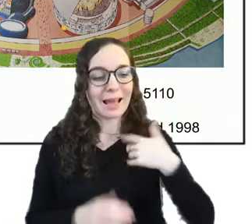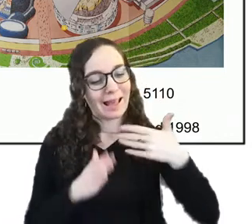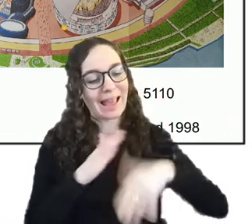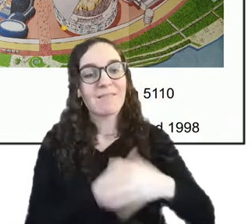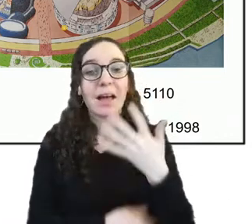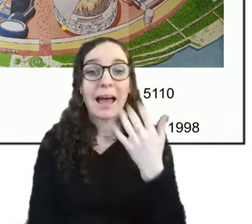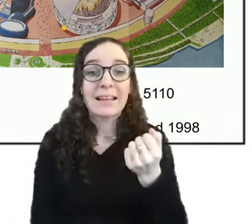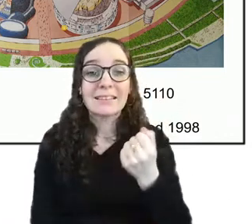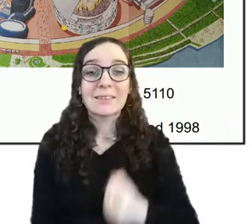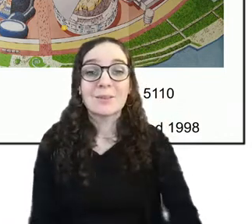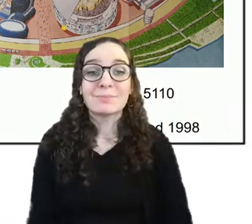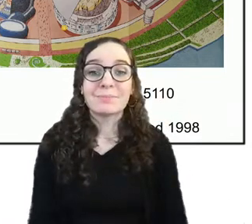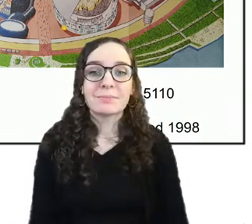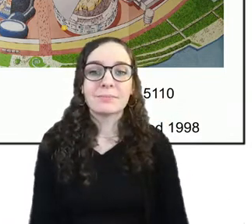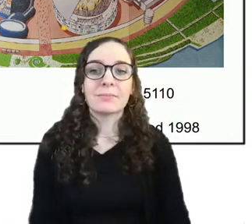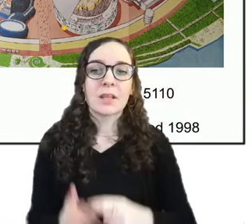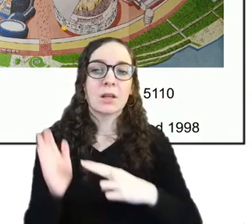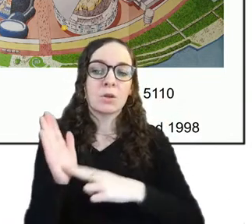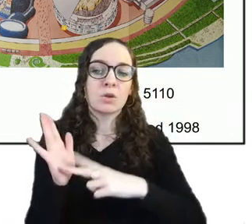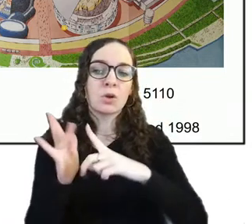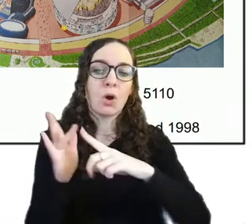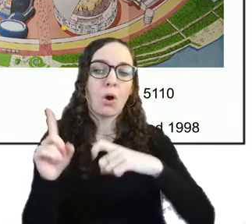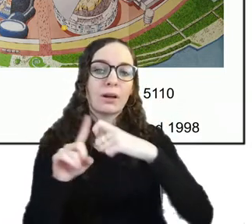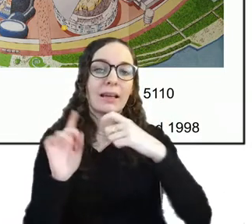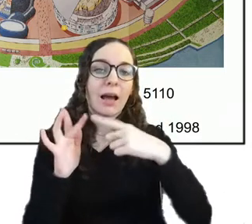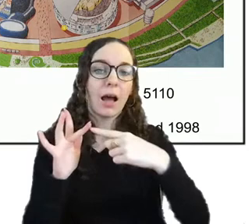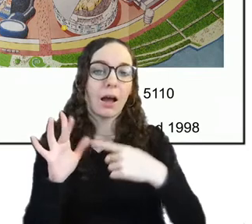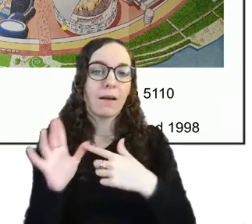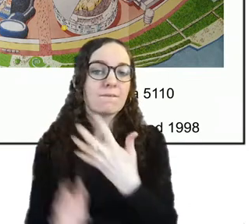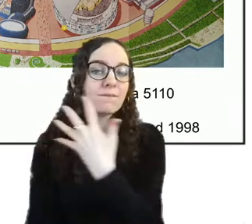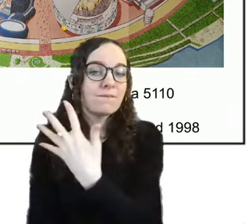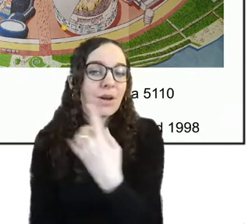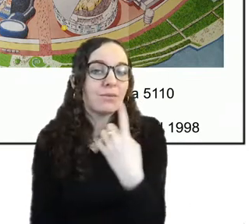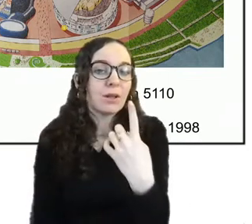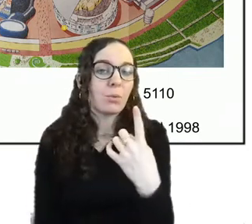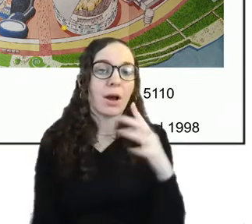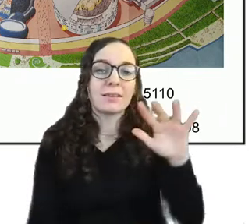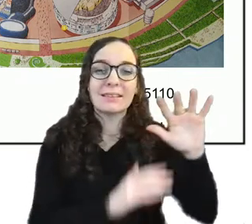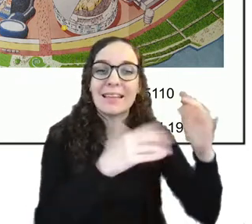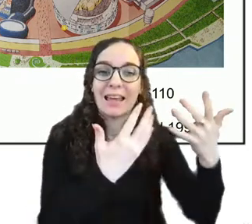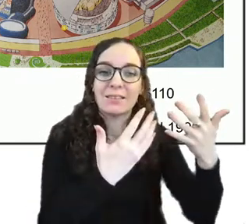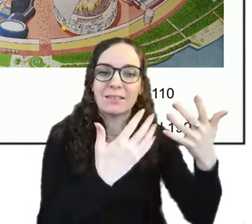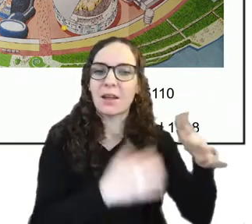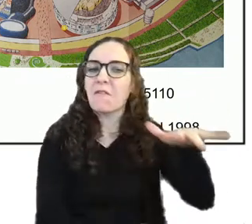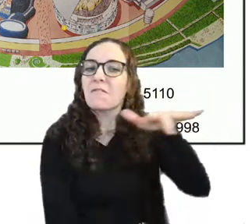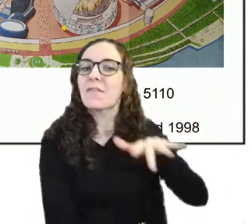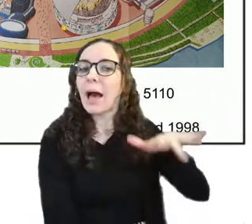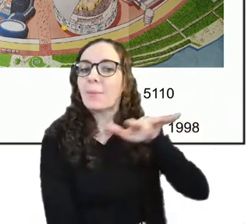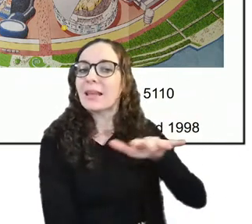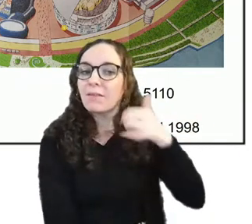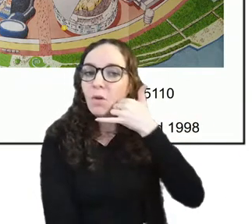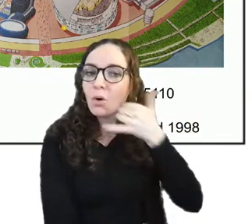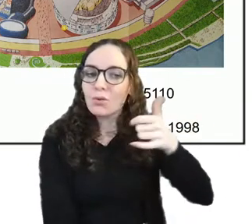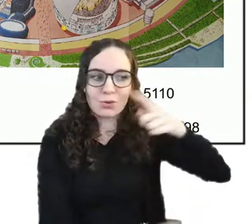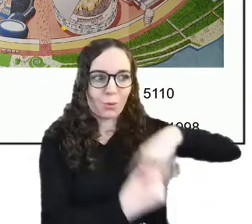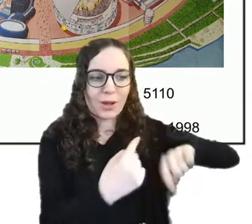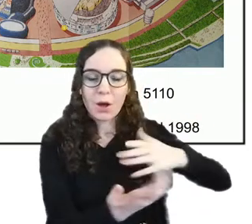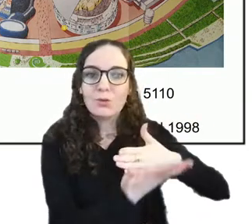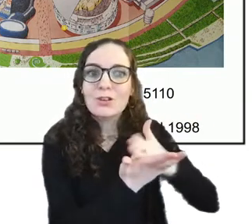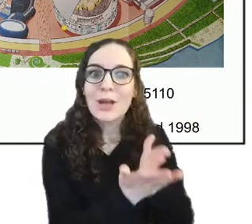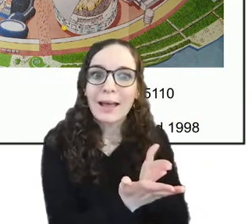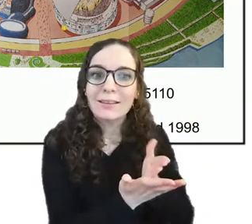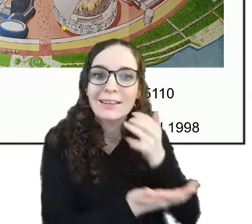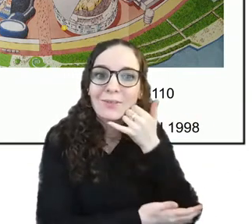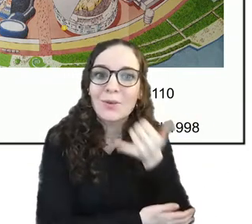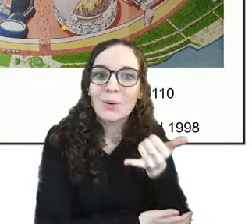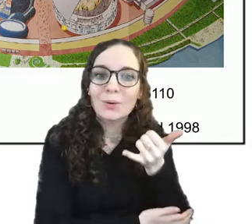5110 um and it was a family phone so we shared the phone um and i